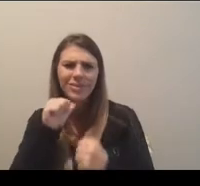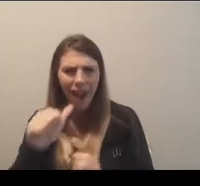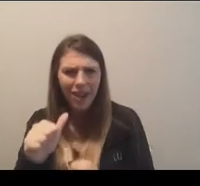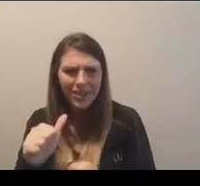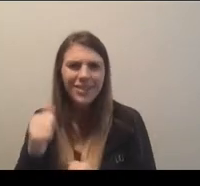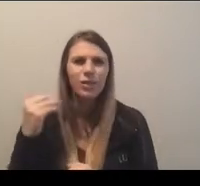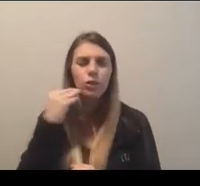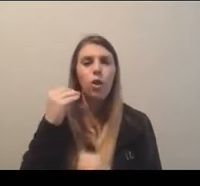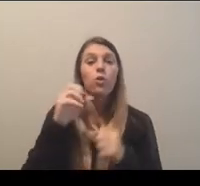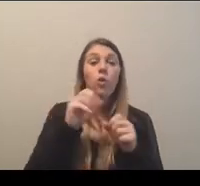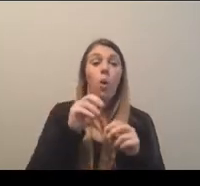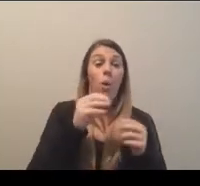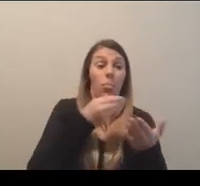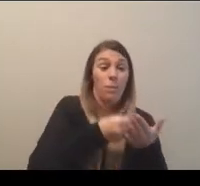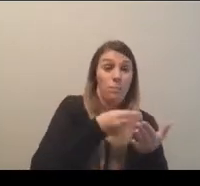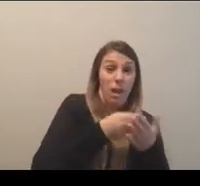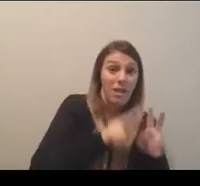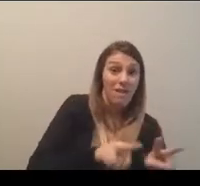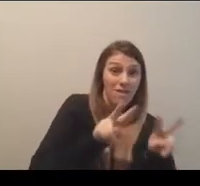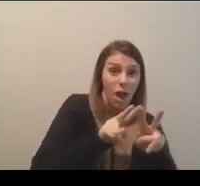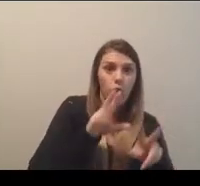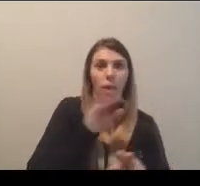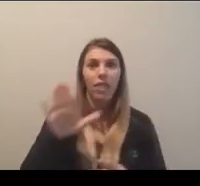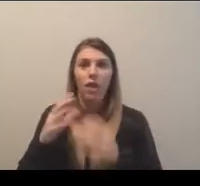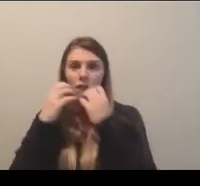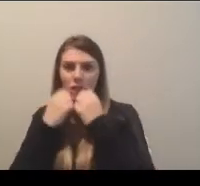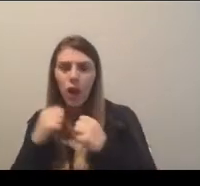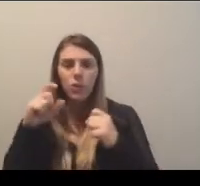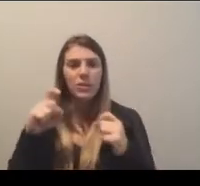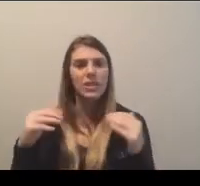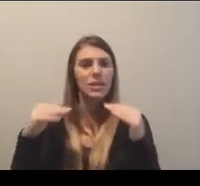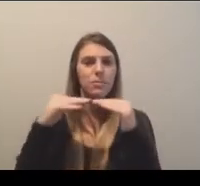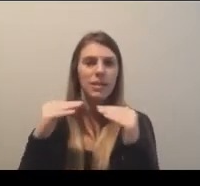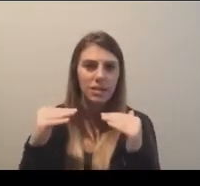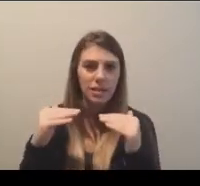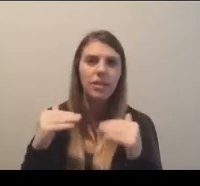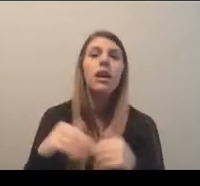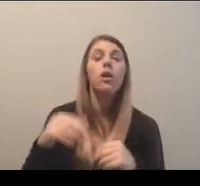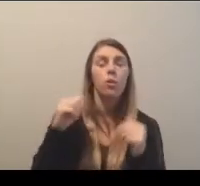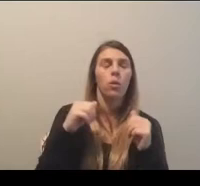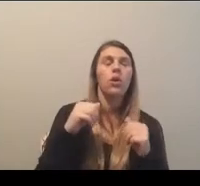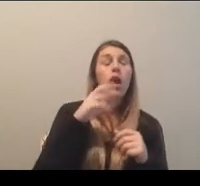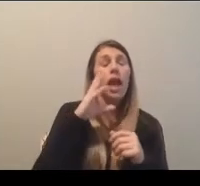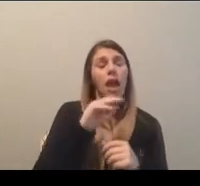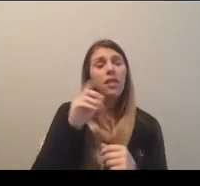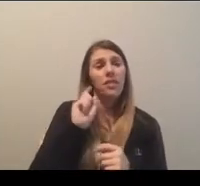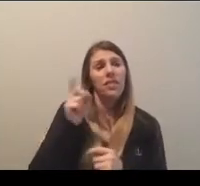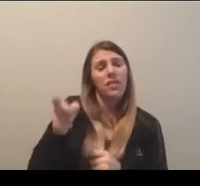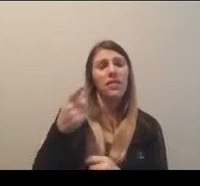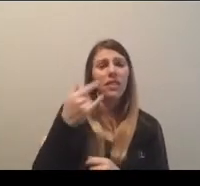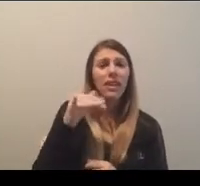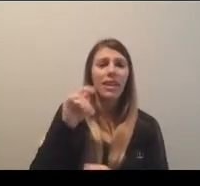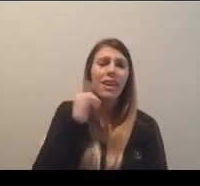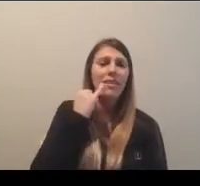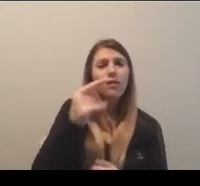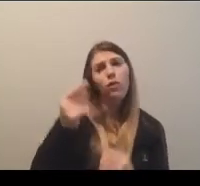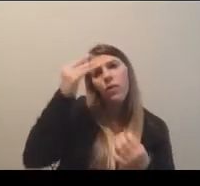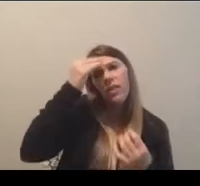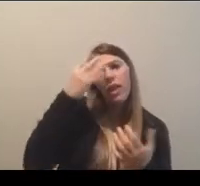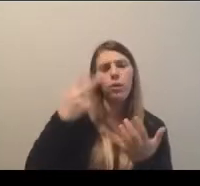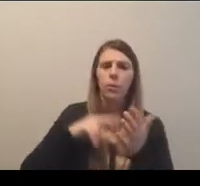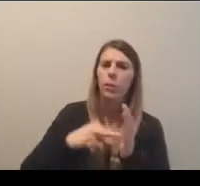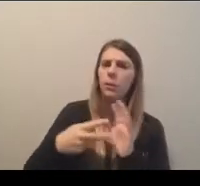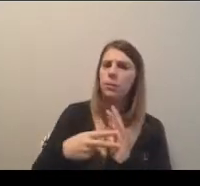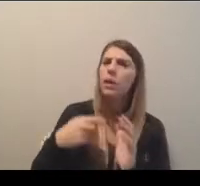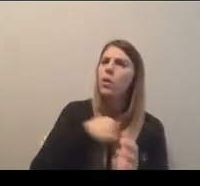presentation of those award gifts mementos also matters. If we personally think about what it means for